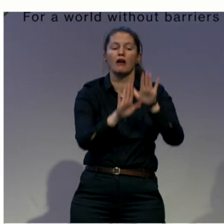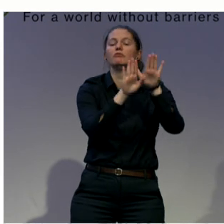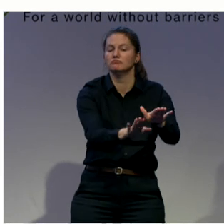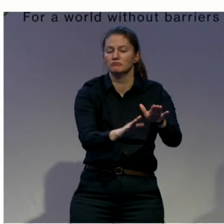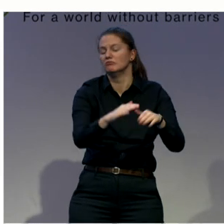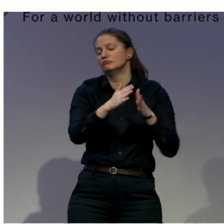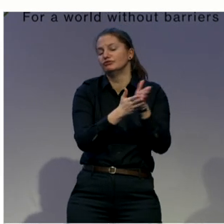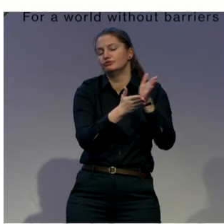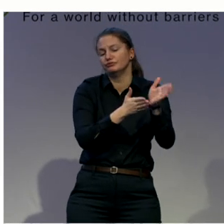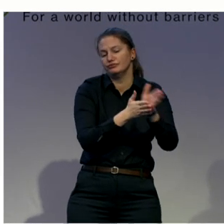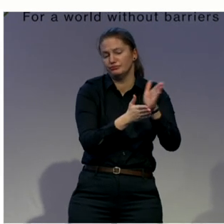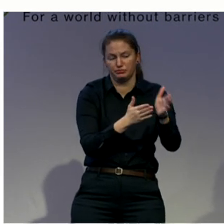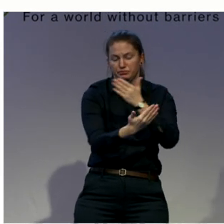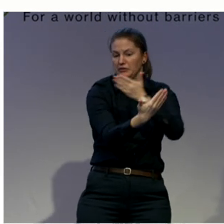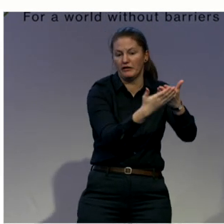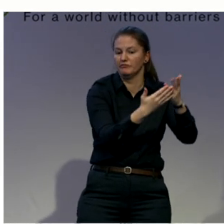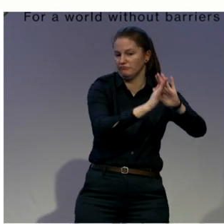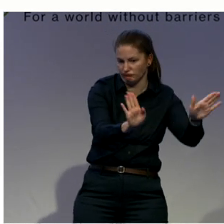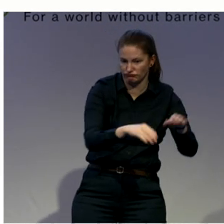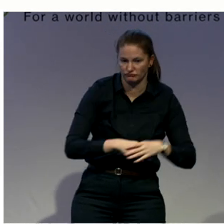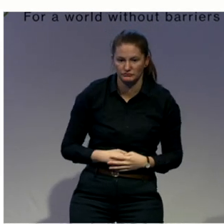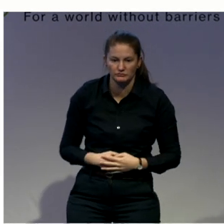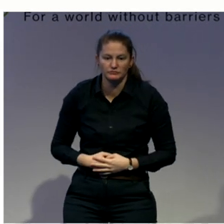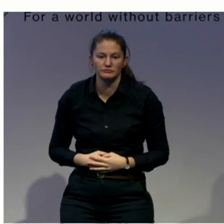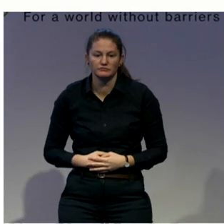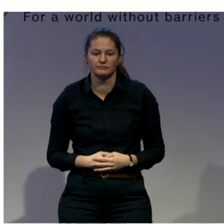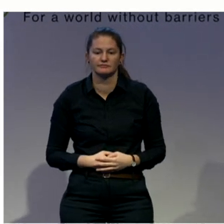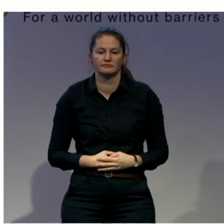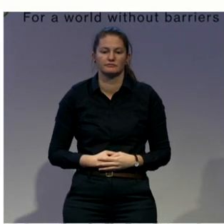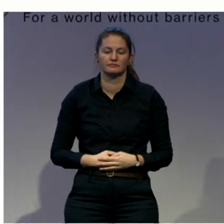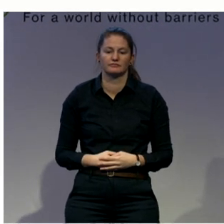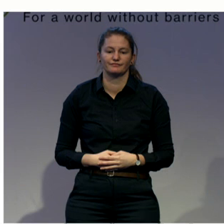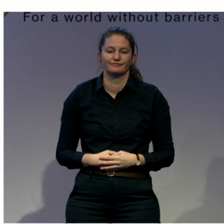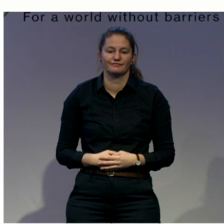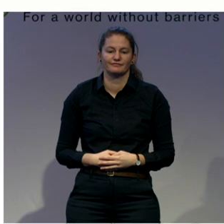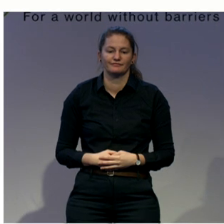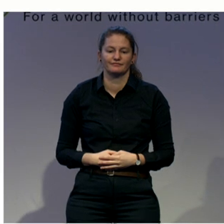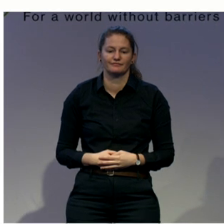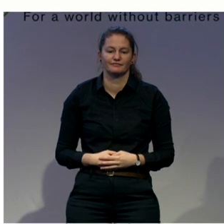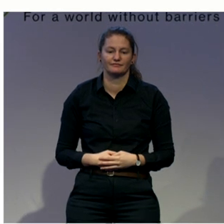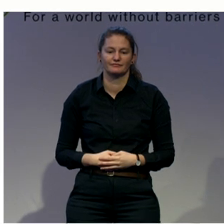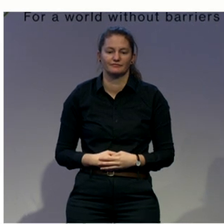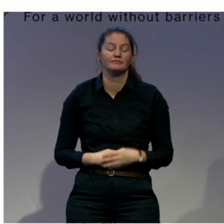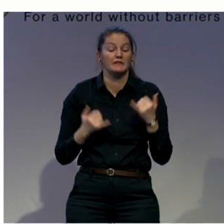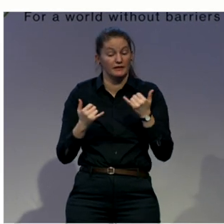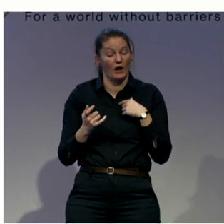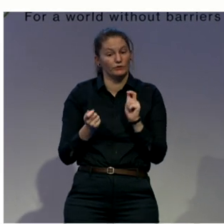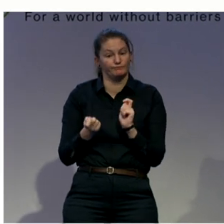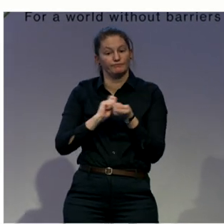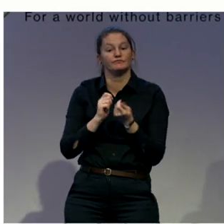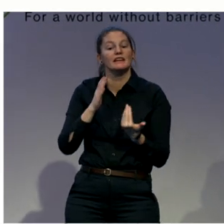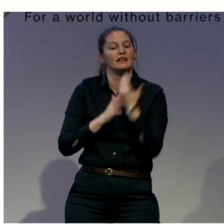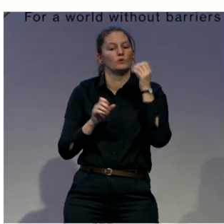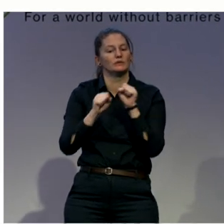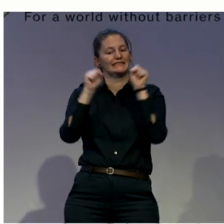establish a provision, to enter a provision within the Criminal Justice Code, no? National Criminal Justice Code,